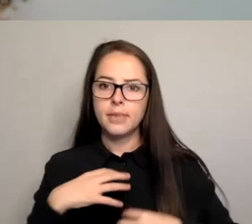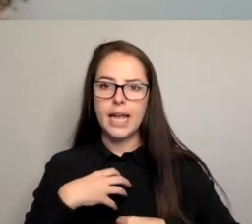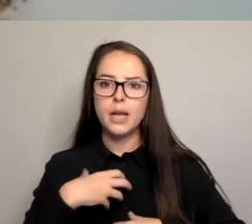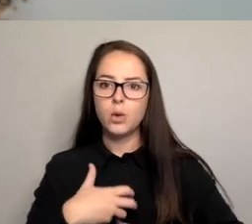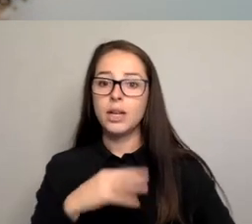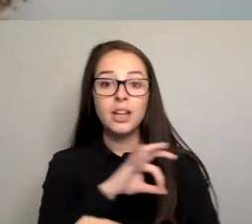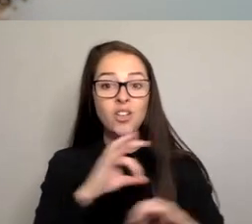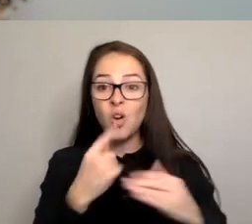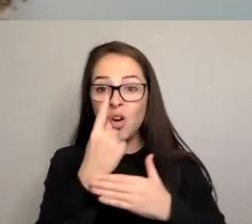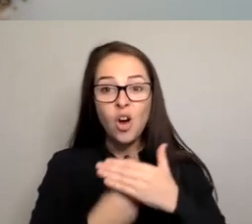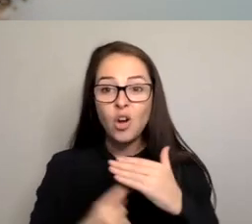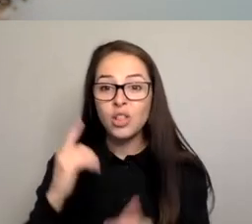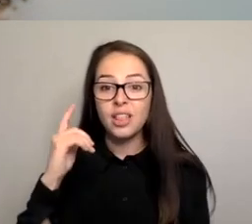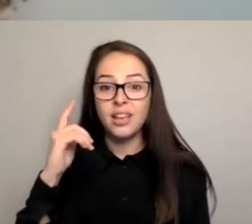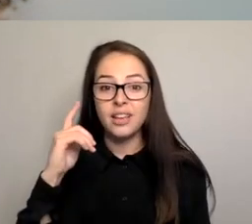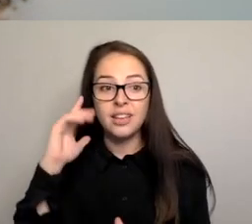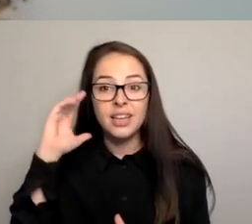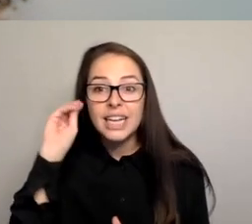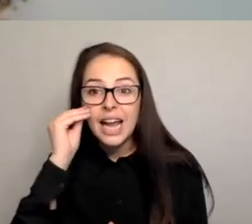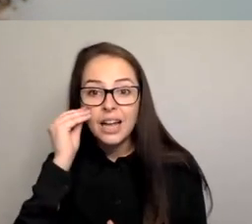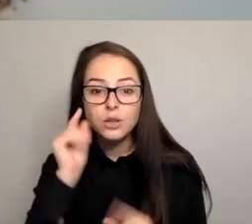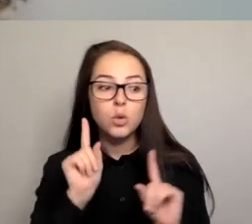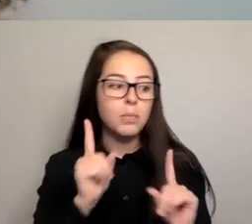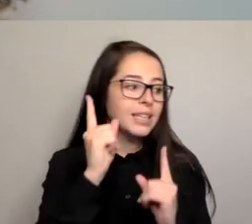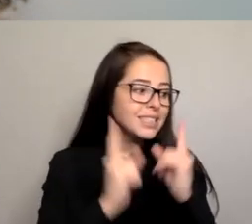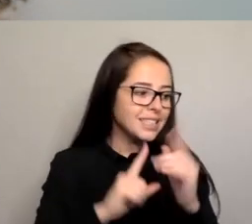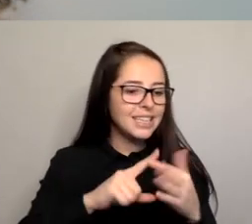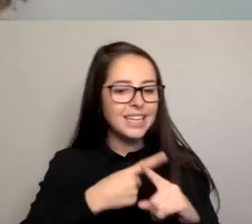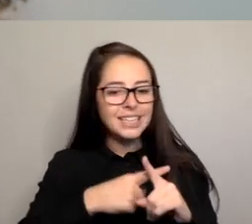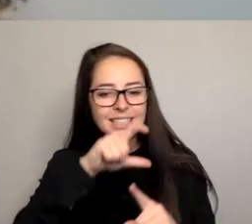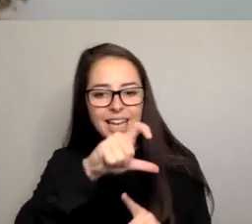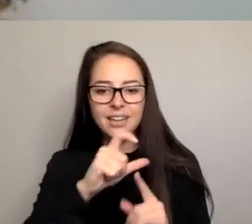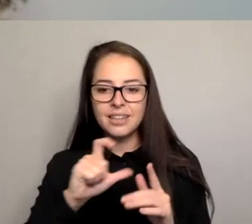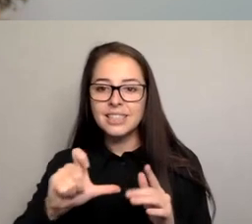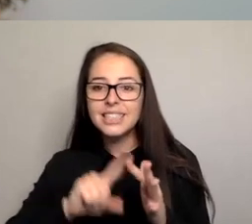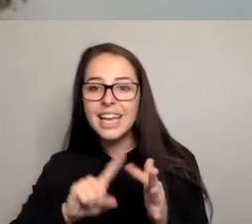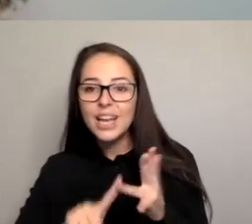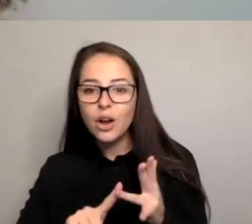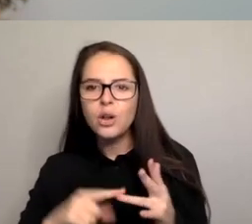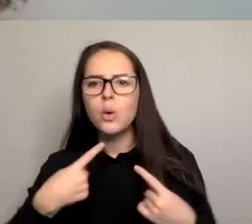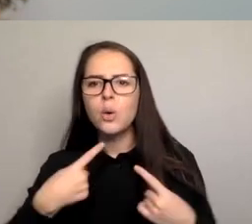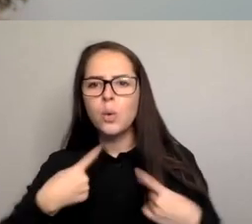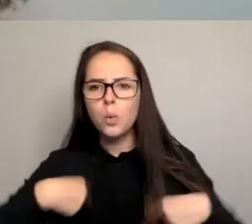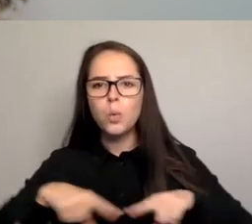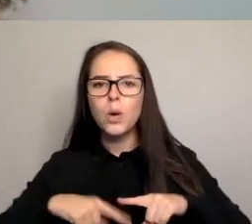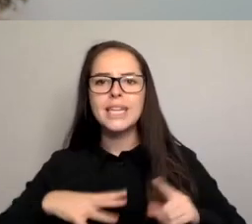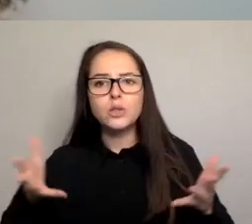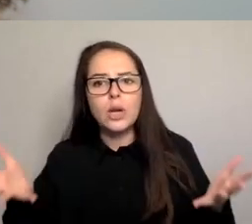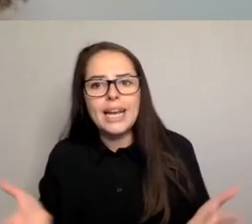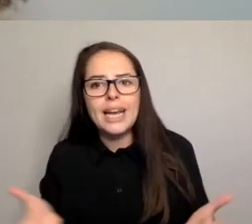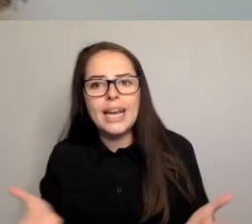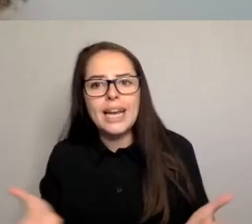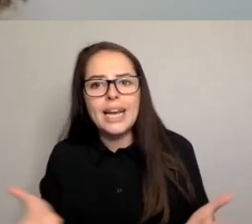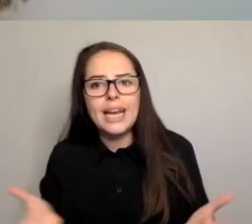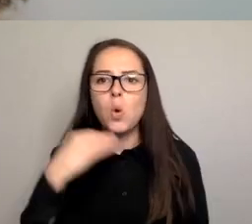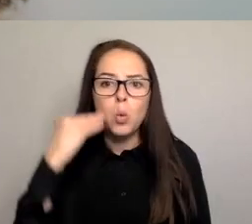executive and within the CEOs. We need to encourage more women to run for council. But to do that, we